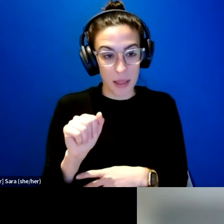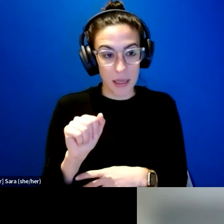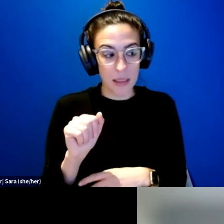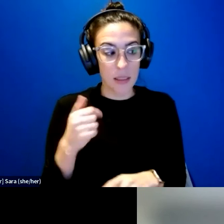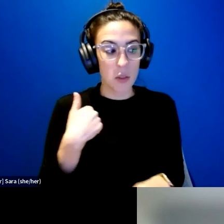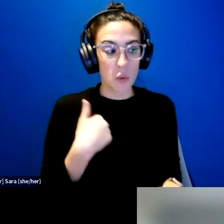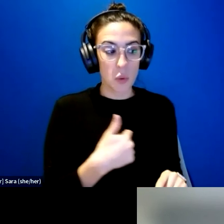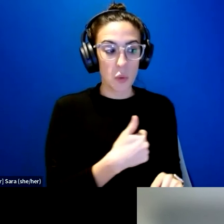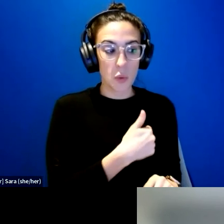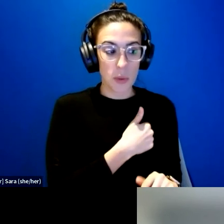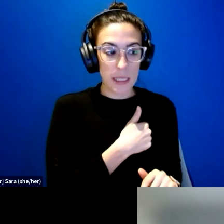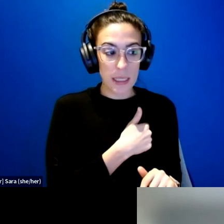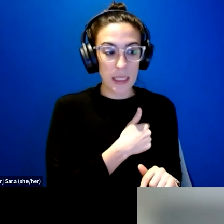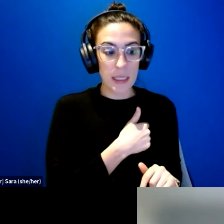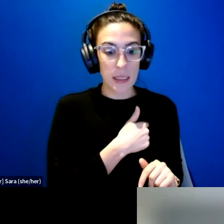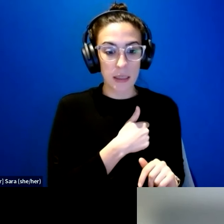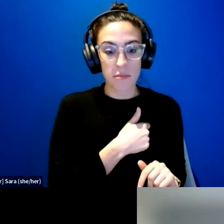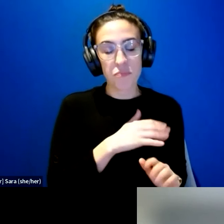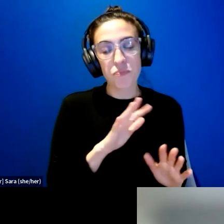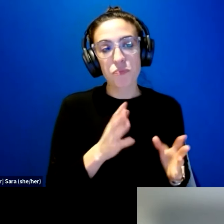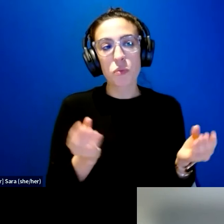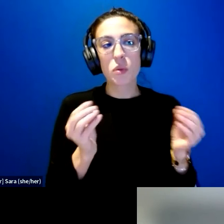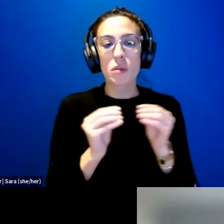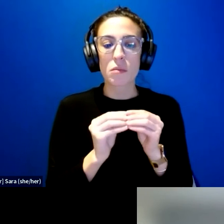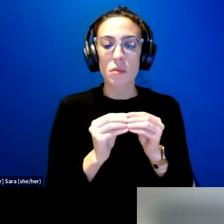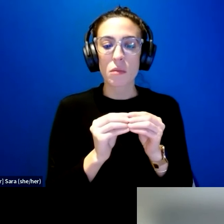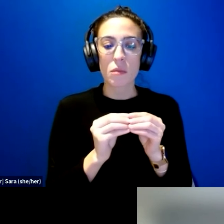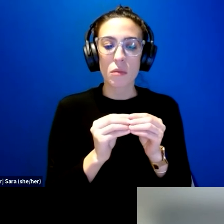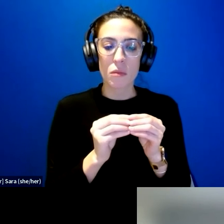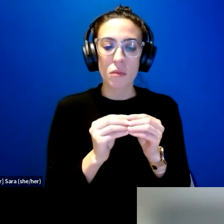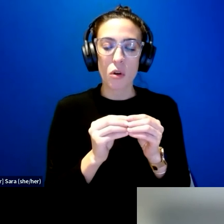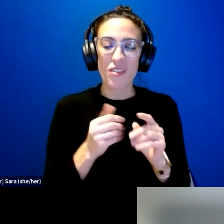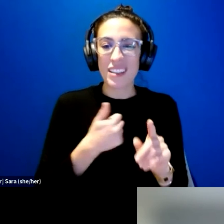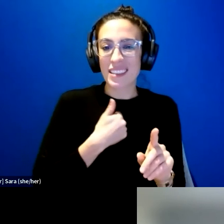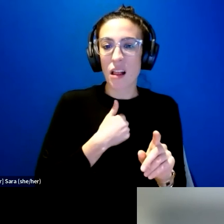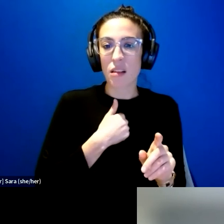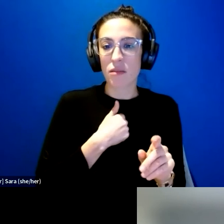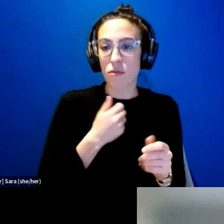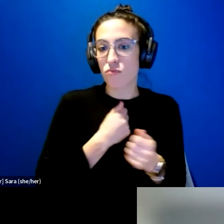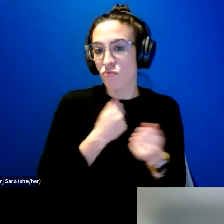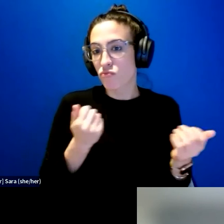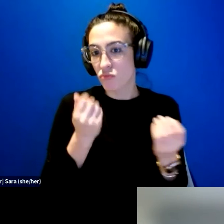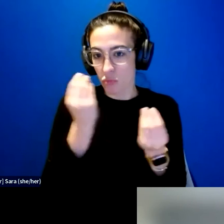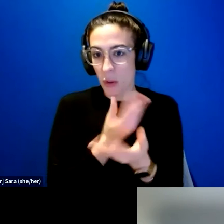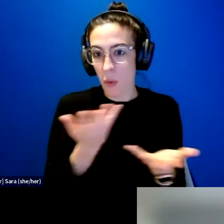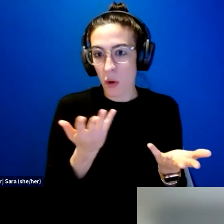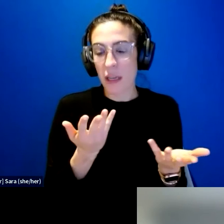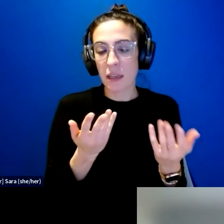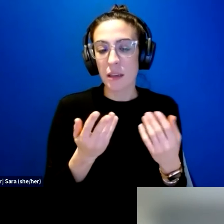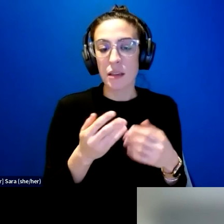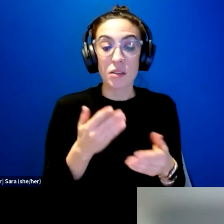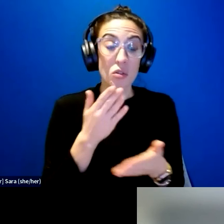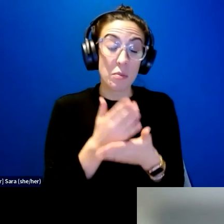We, we, but it was like more of a self-reporting sort of situation. So there may have been instances where they were not comfortable with